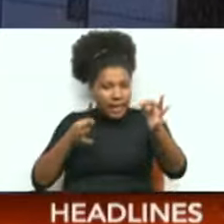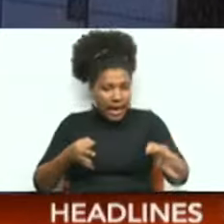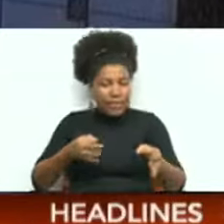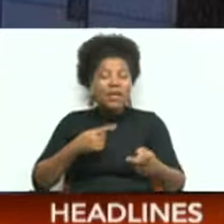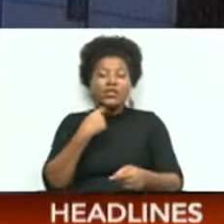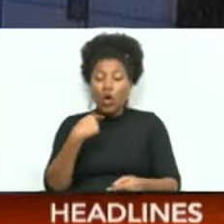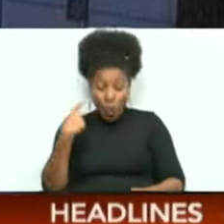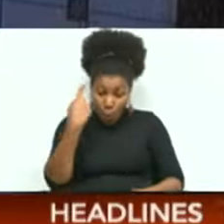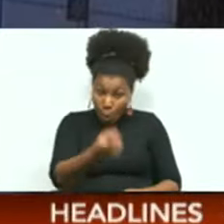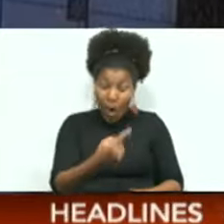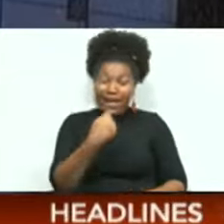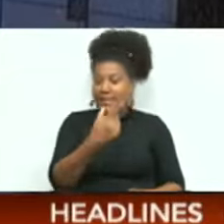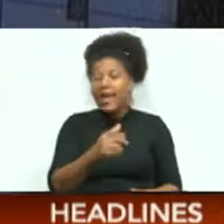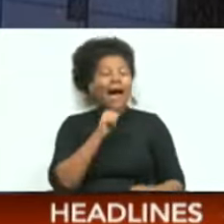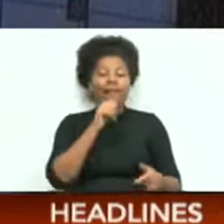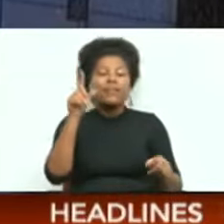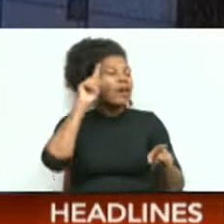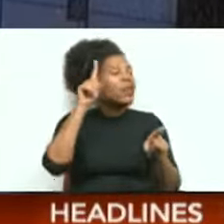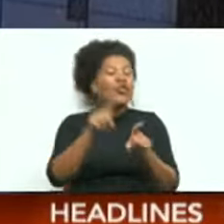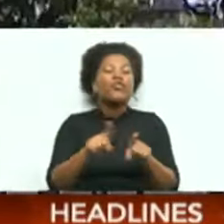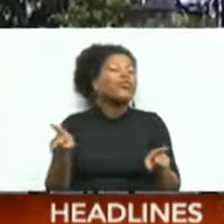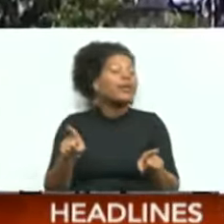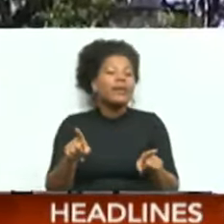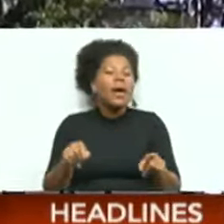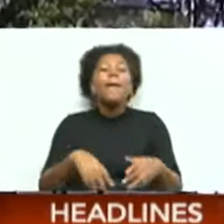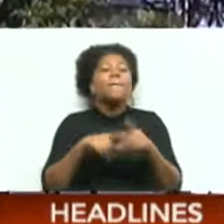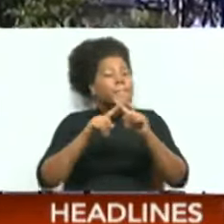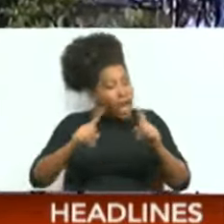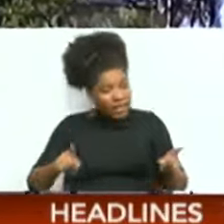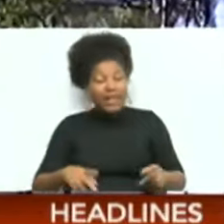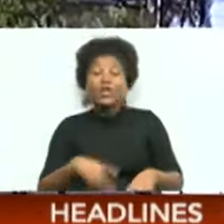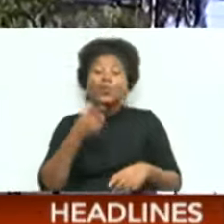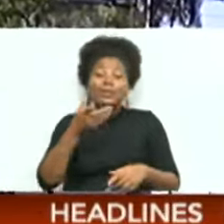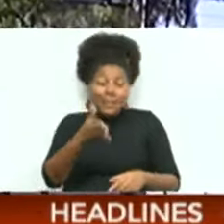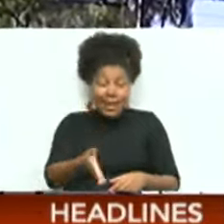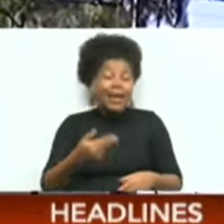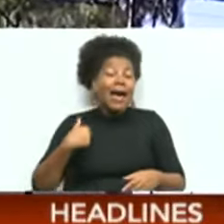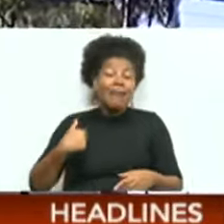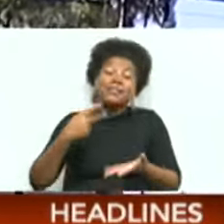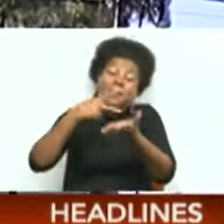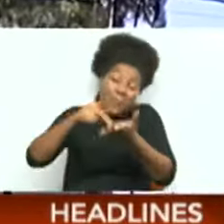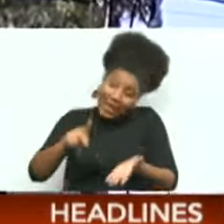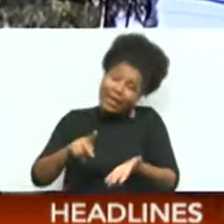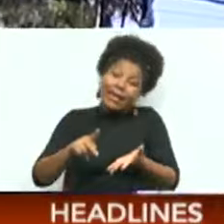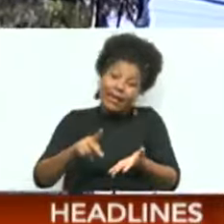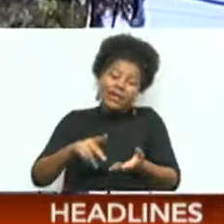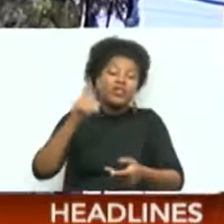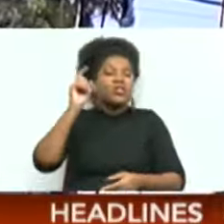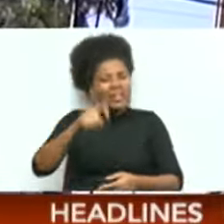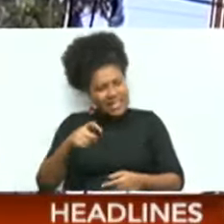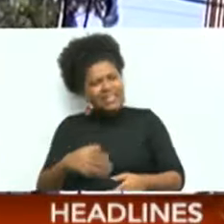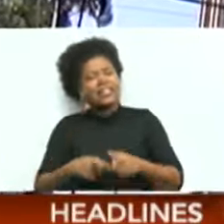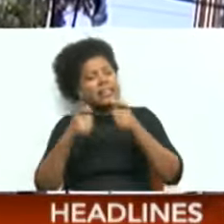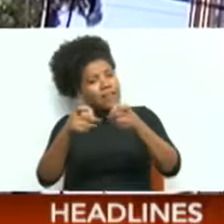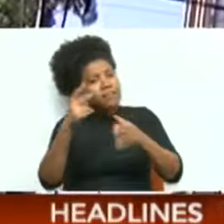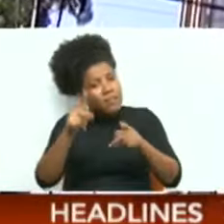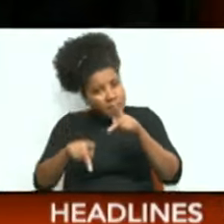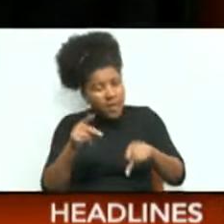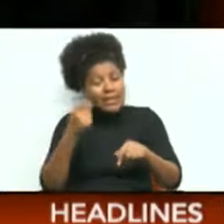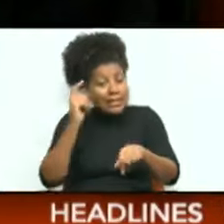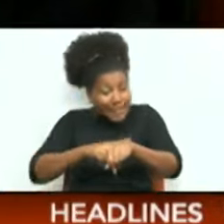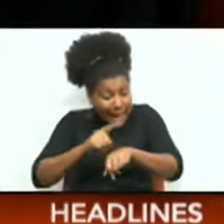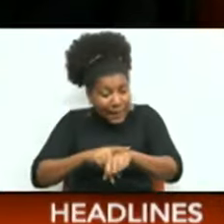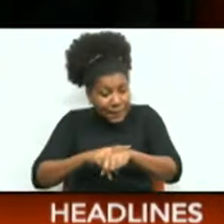to pay the tax while their objection is being deliberated on. She believes a time frame must be implemented for those objections to be dealt with.